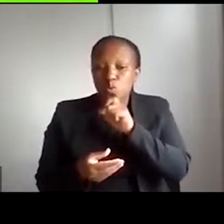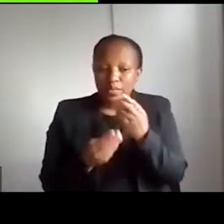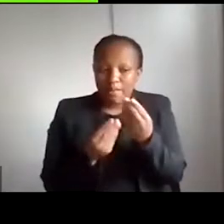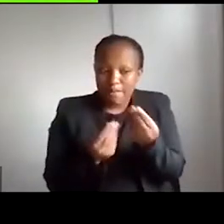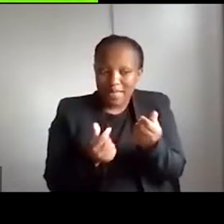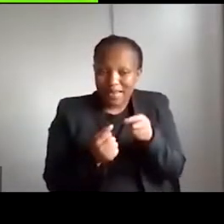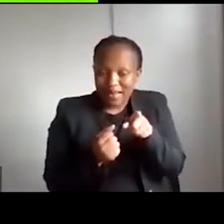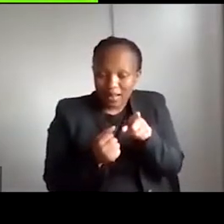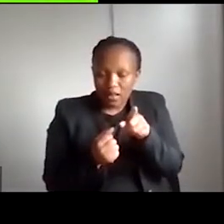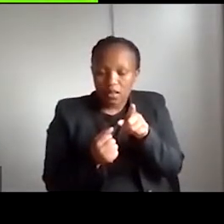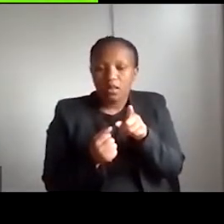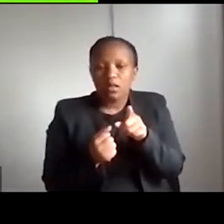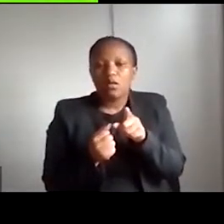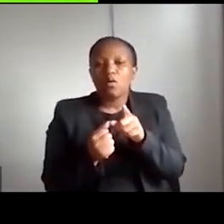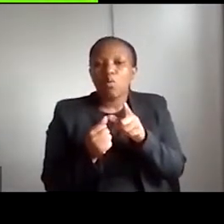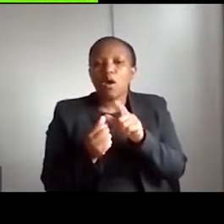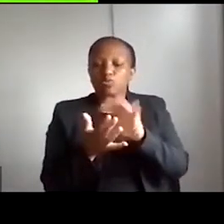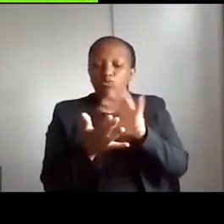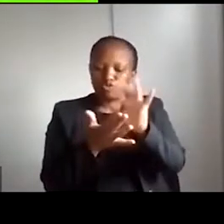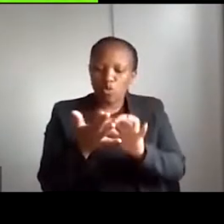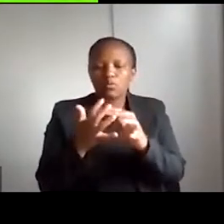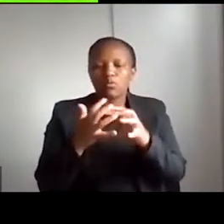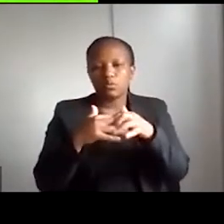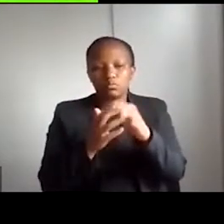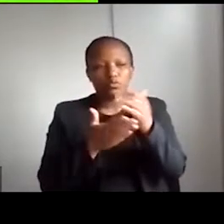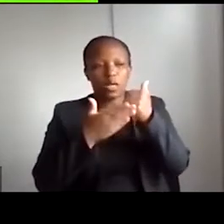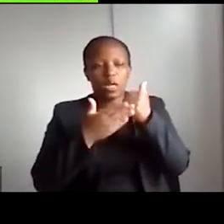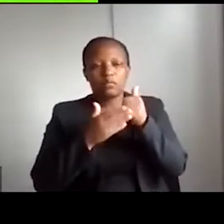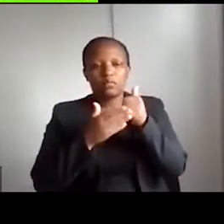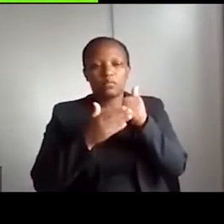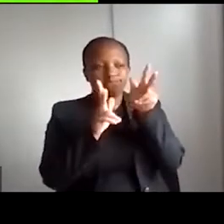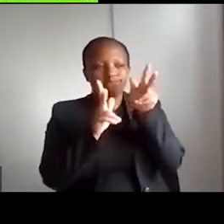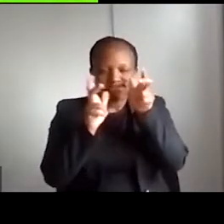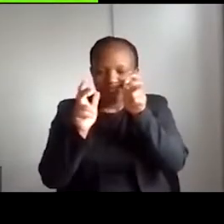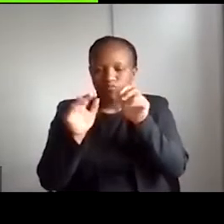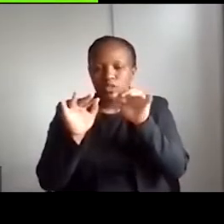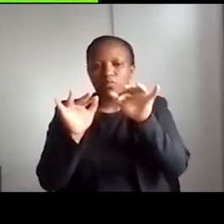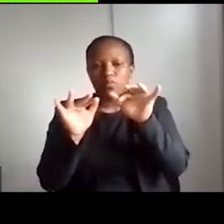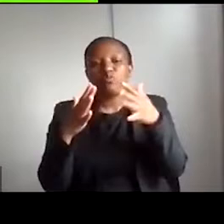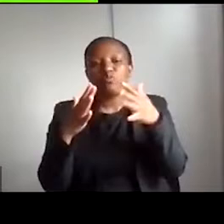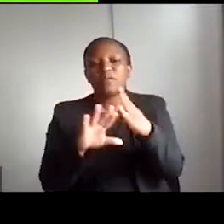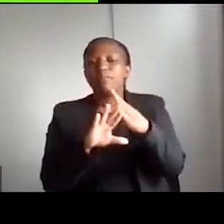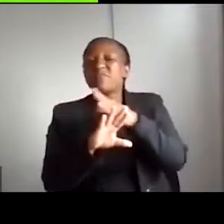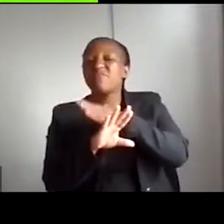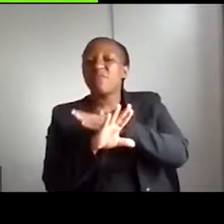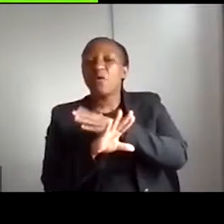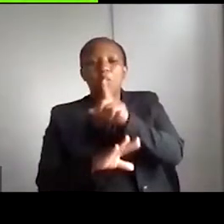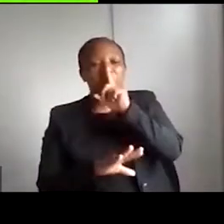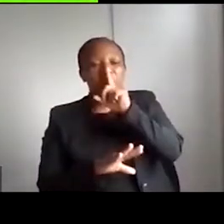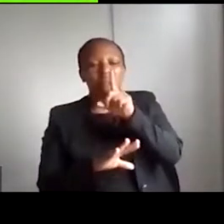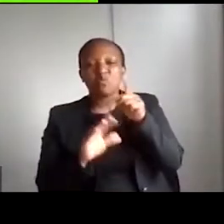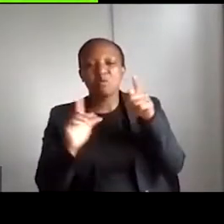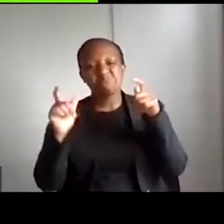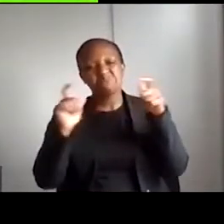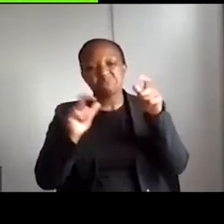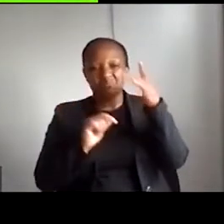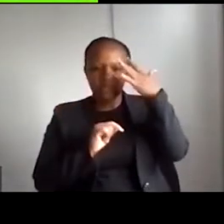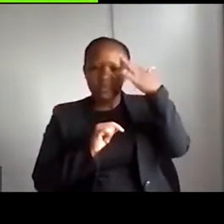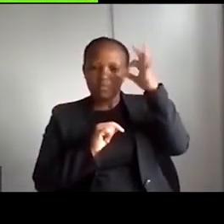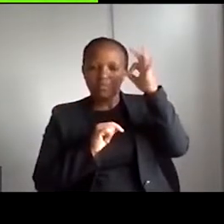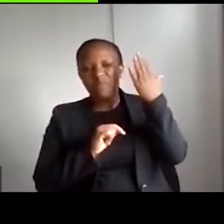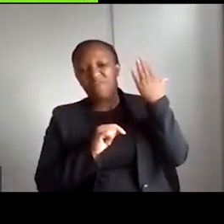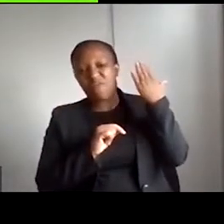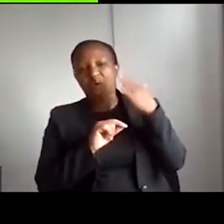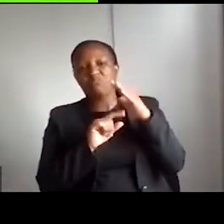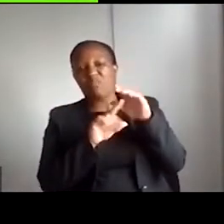in which fiction can help us to listen to the voices of those who were silenced by the power of the state. Some